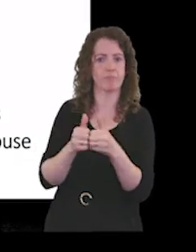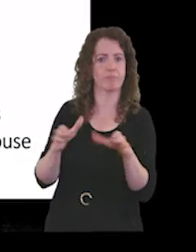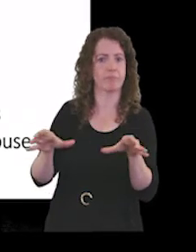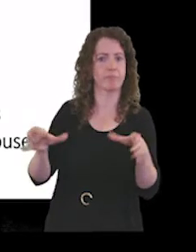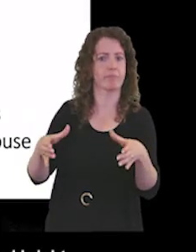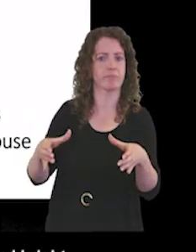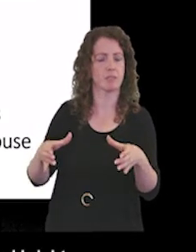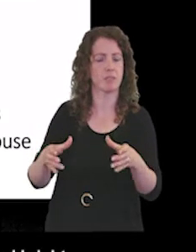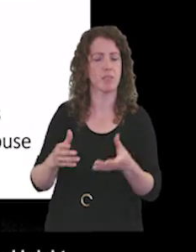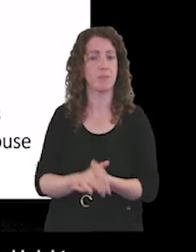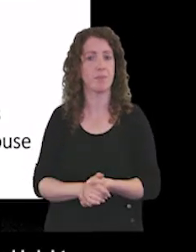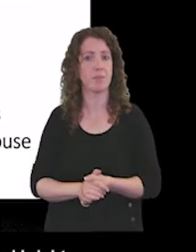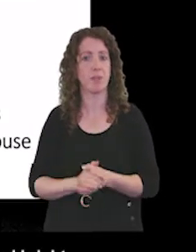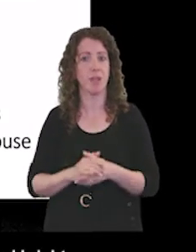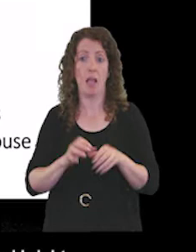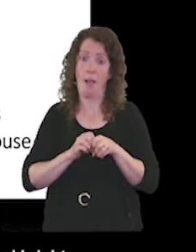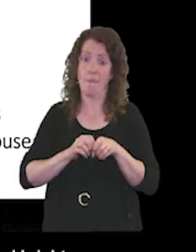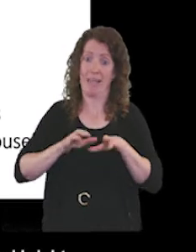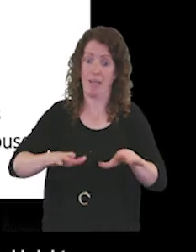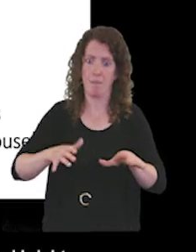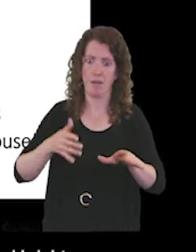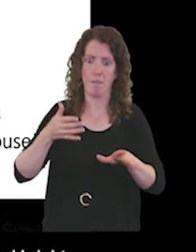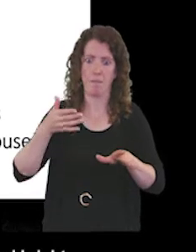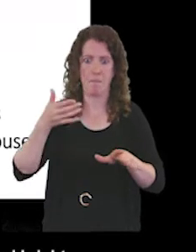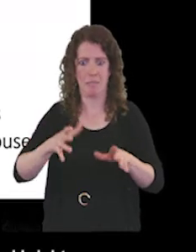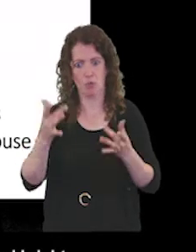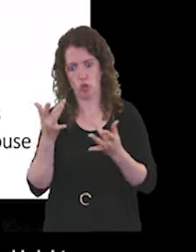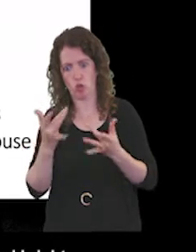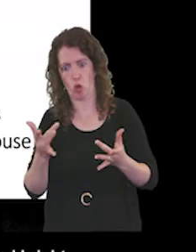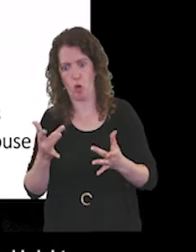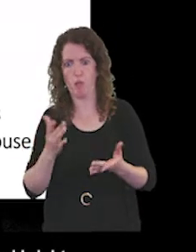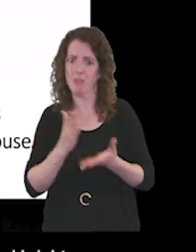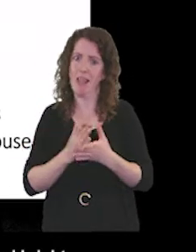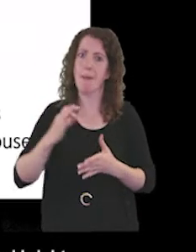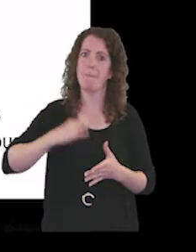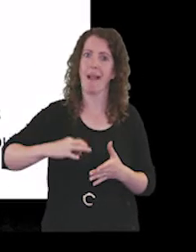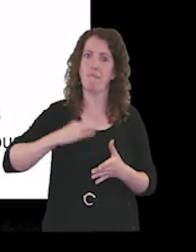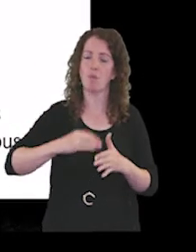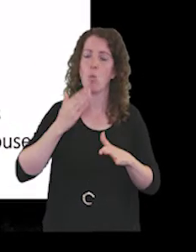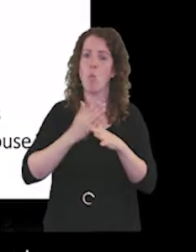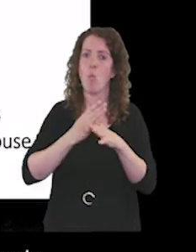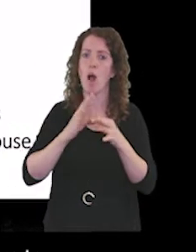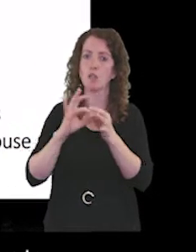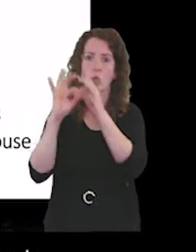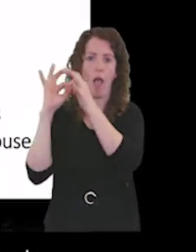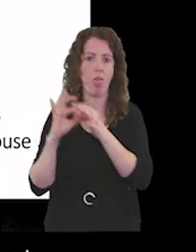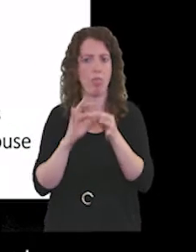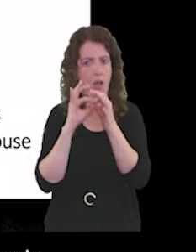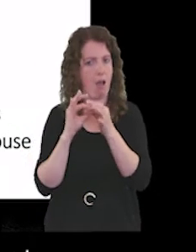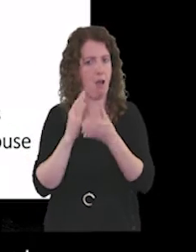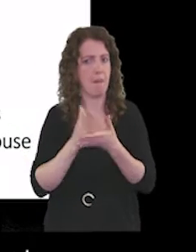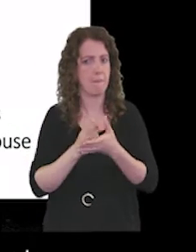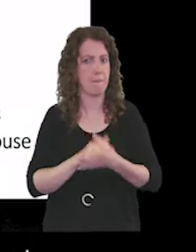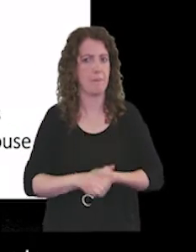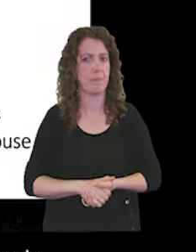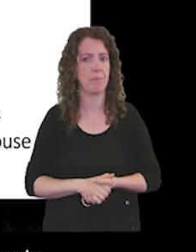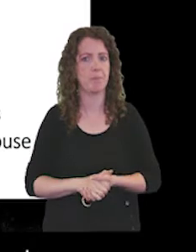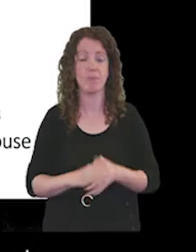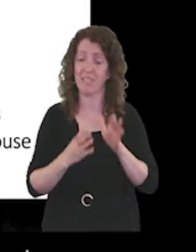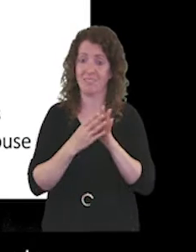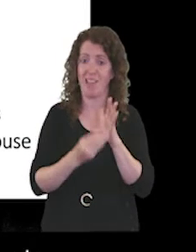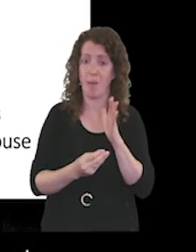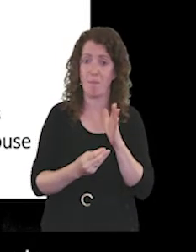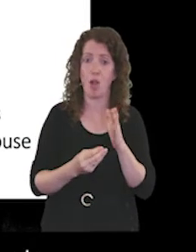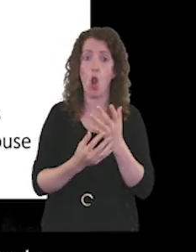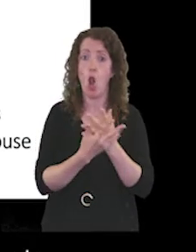the pandemic, if anything, has shone a real bright light on the benefits of working together. And often use the example of many of